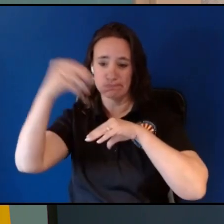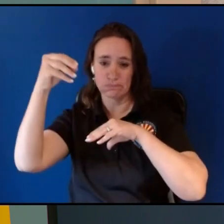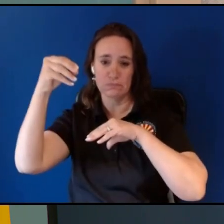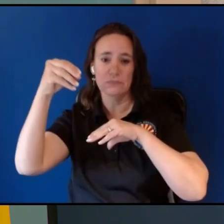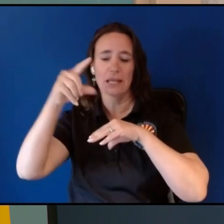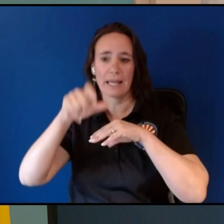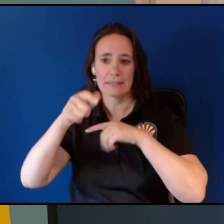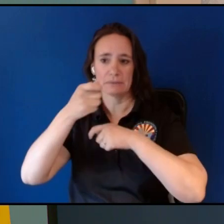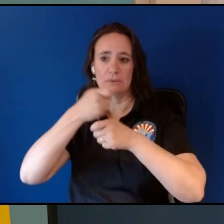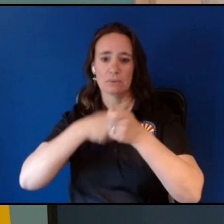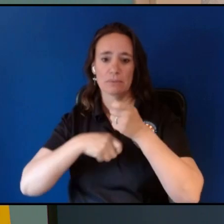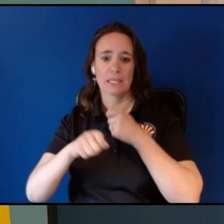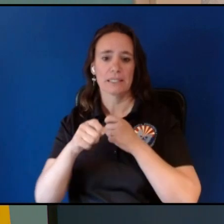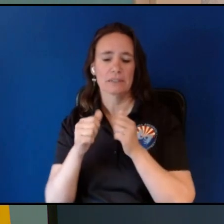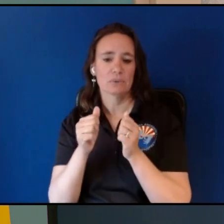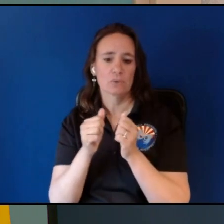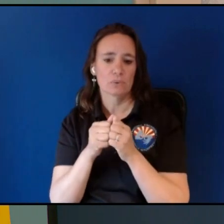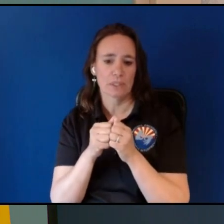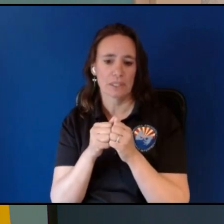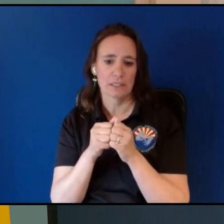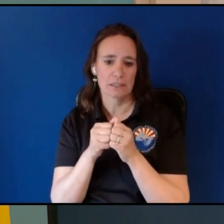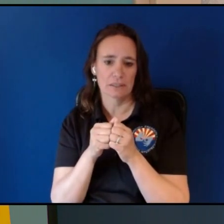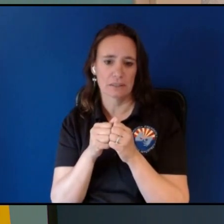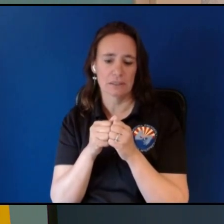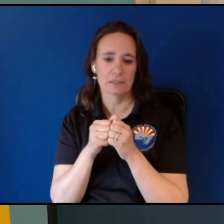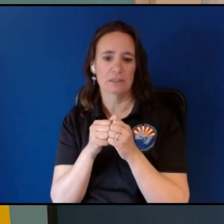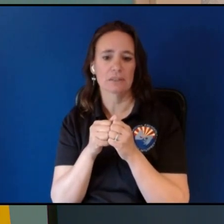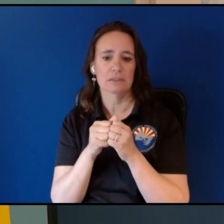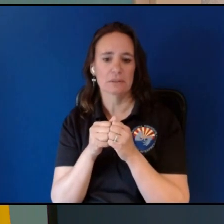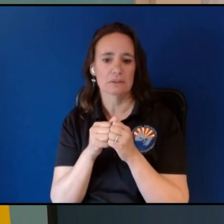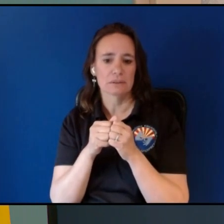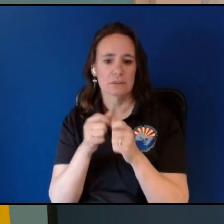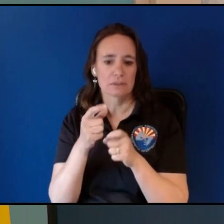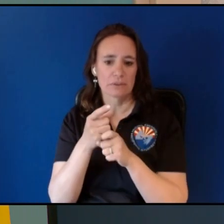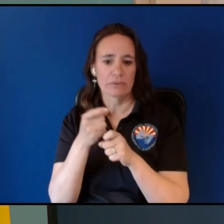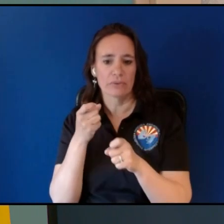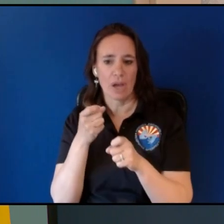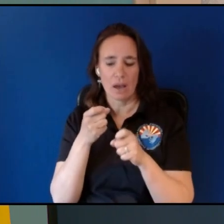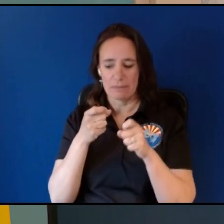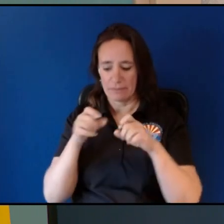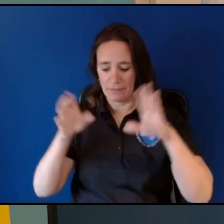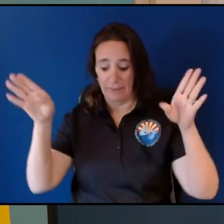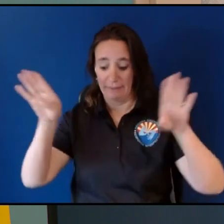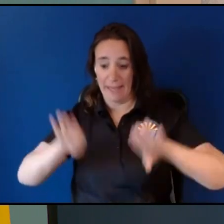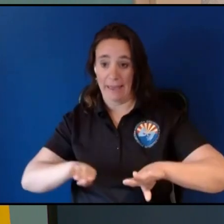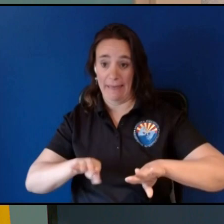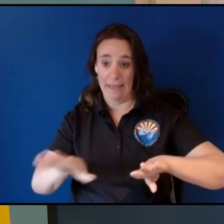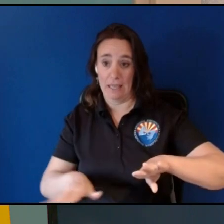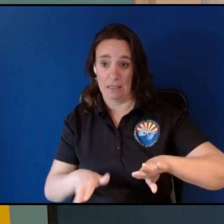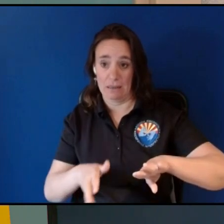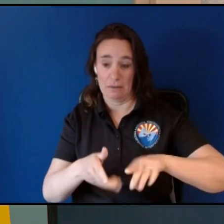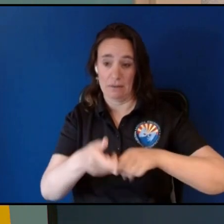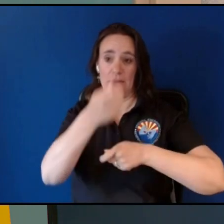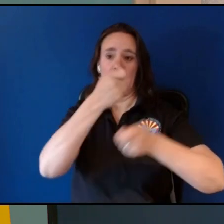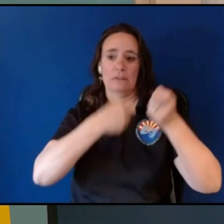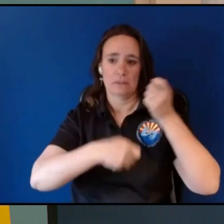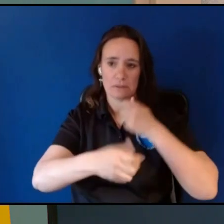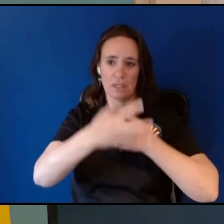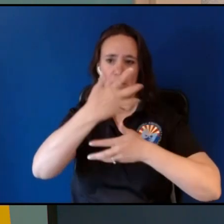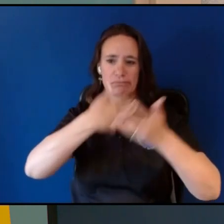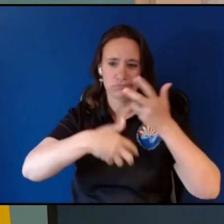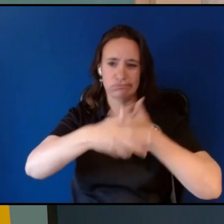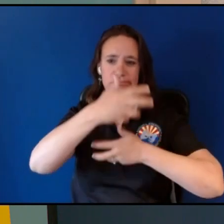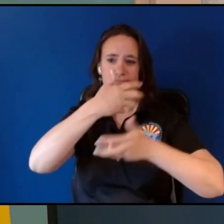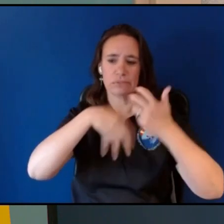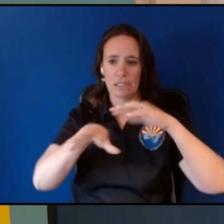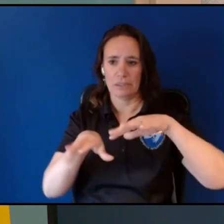replaced and that replacement air comes from the bottom of the valley so that's how you start generating those upslope